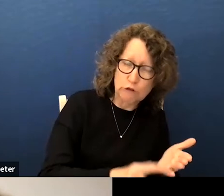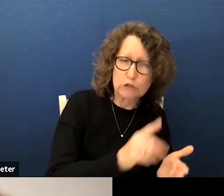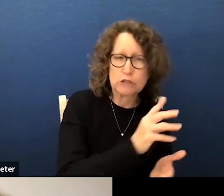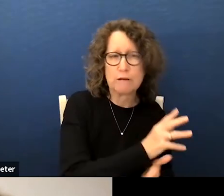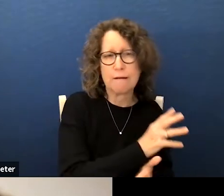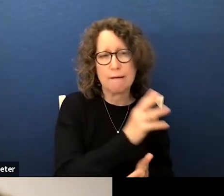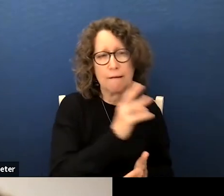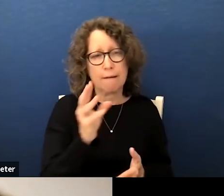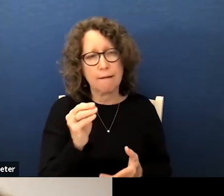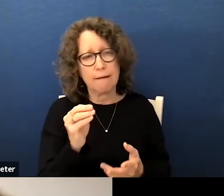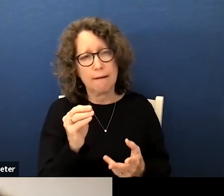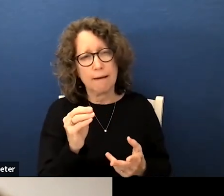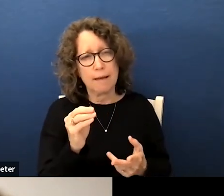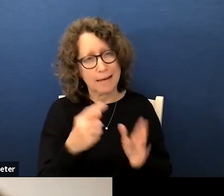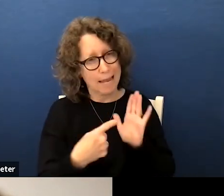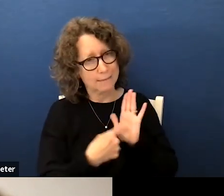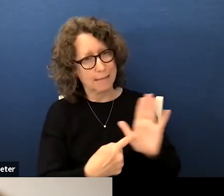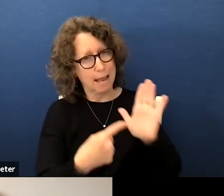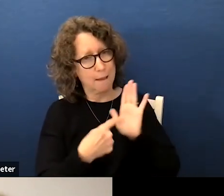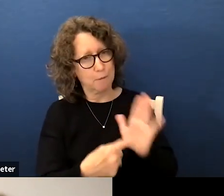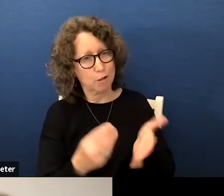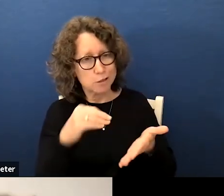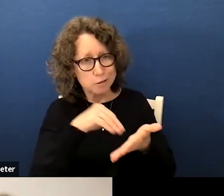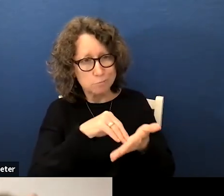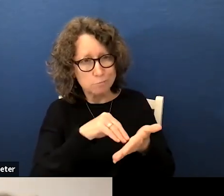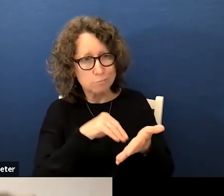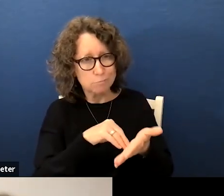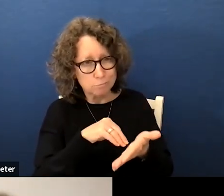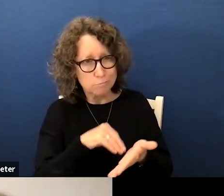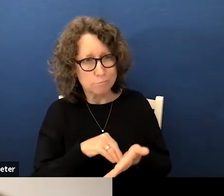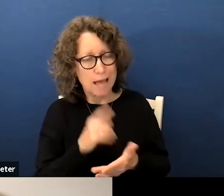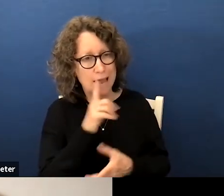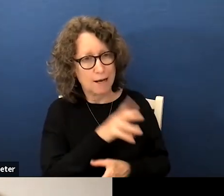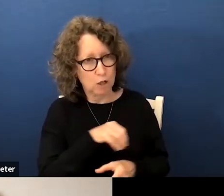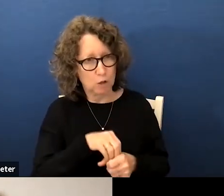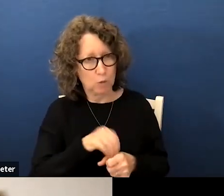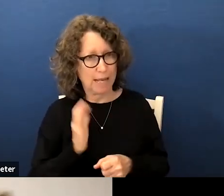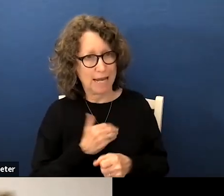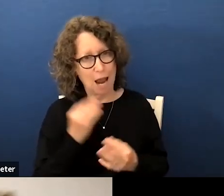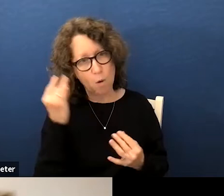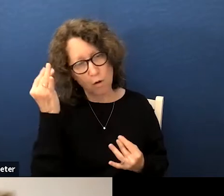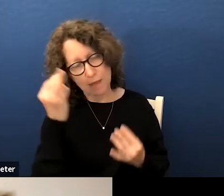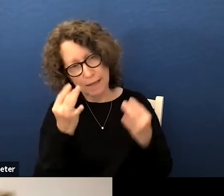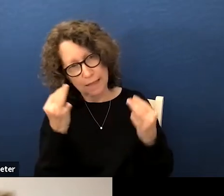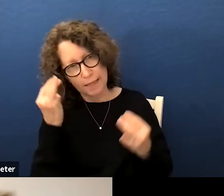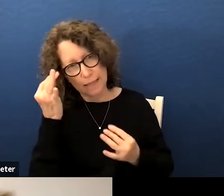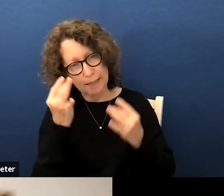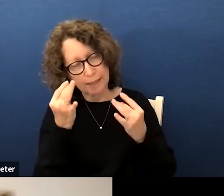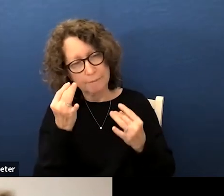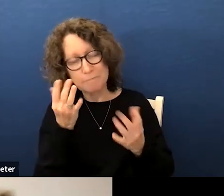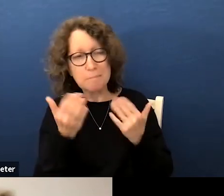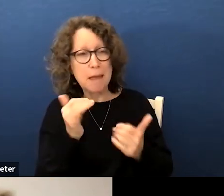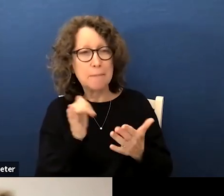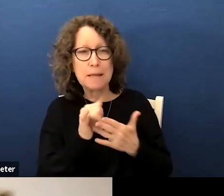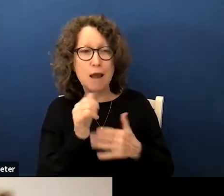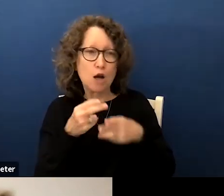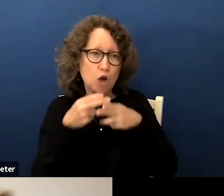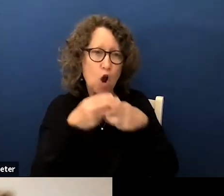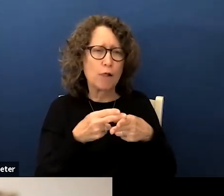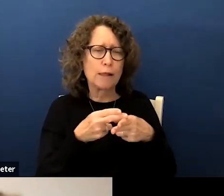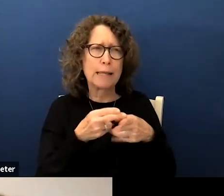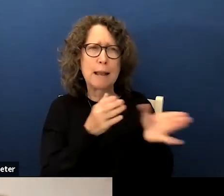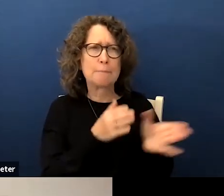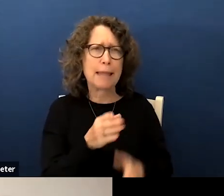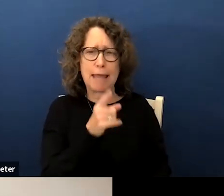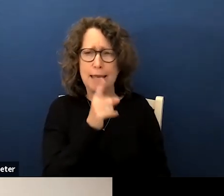and um examples that we may include in our thinking maybe not calling it a plan